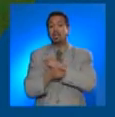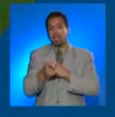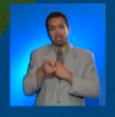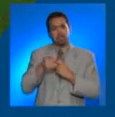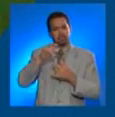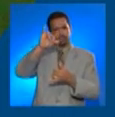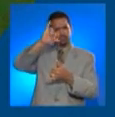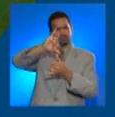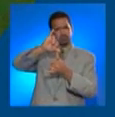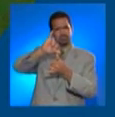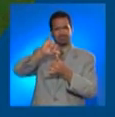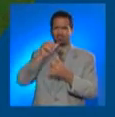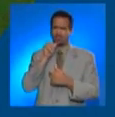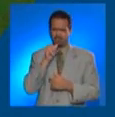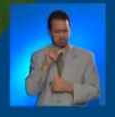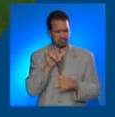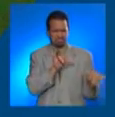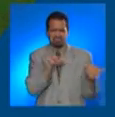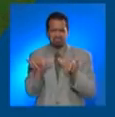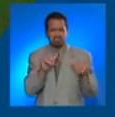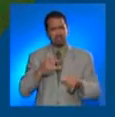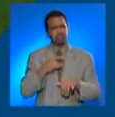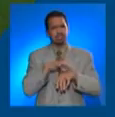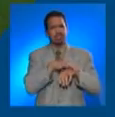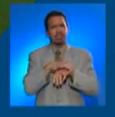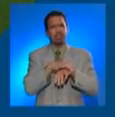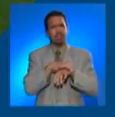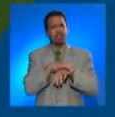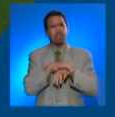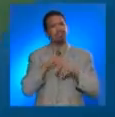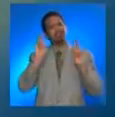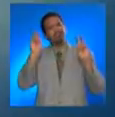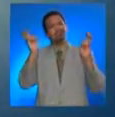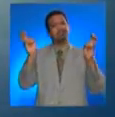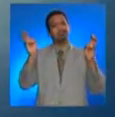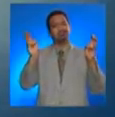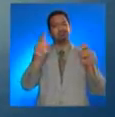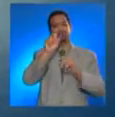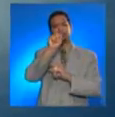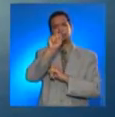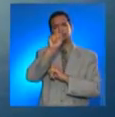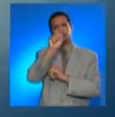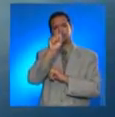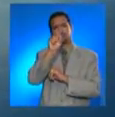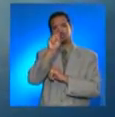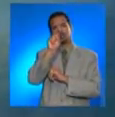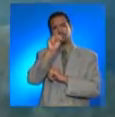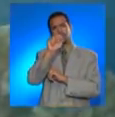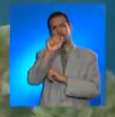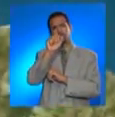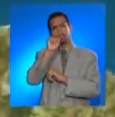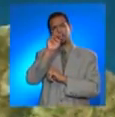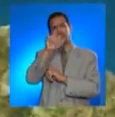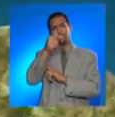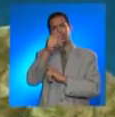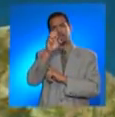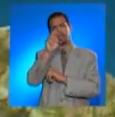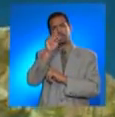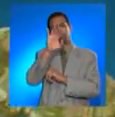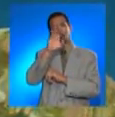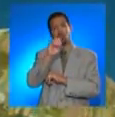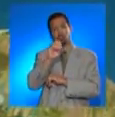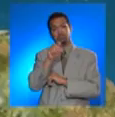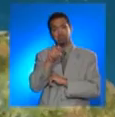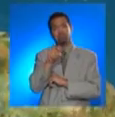the generated waves is not proportional to the earthquake intensity, is called a tsunamigenic earthquake. In the